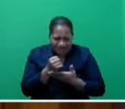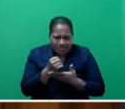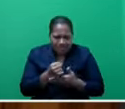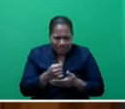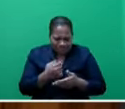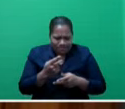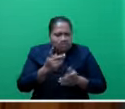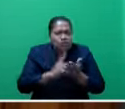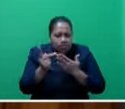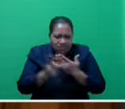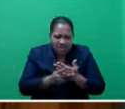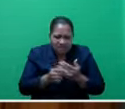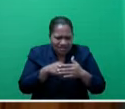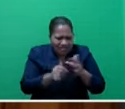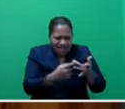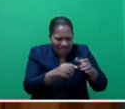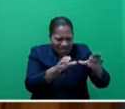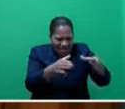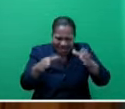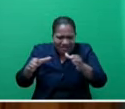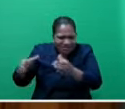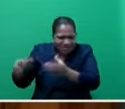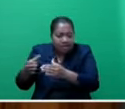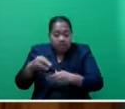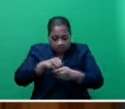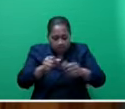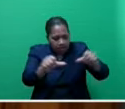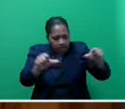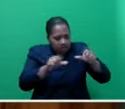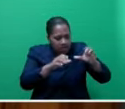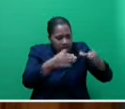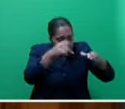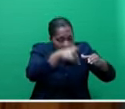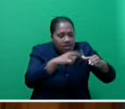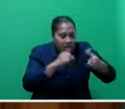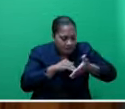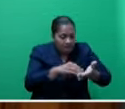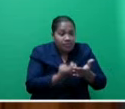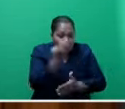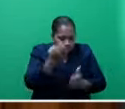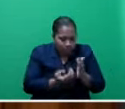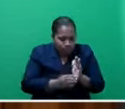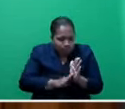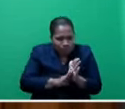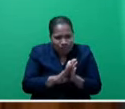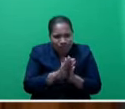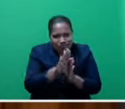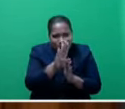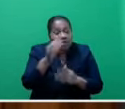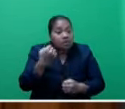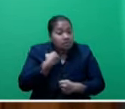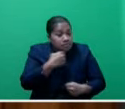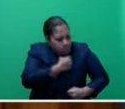several sectors, including the agriculture sector that will help the economy grow. The military is already doing small-scale